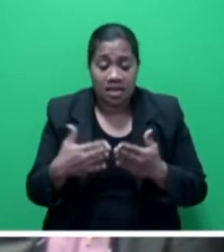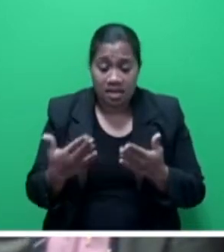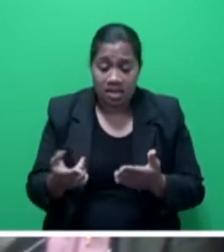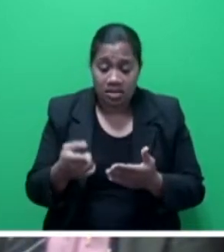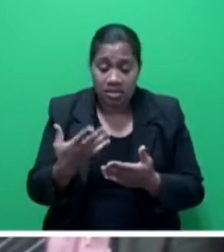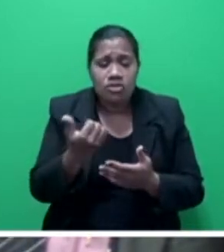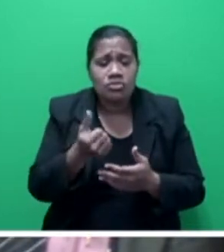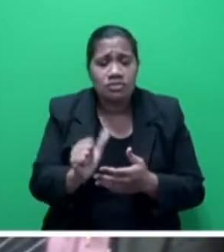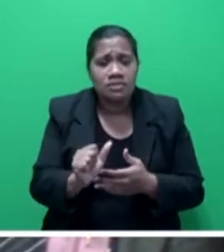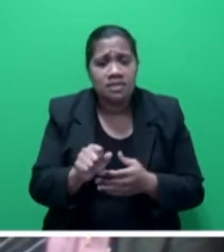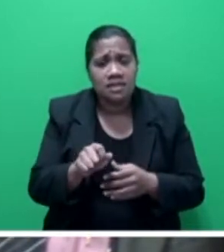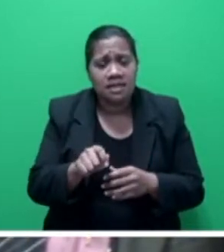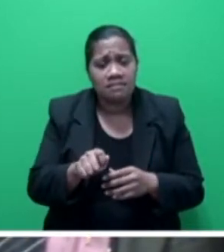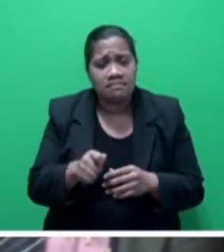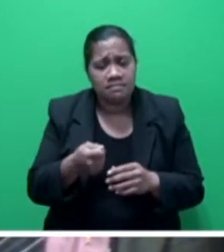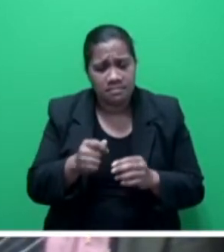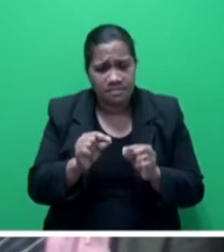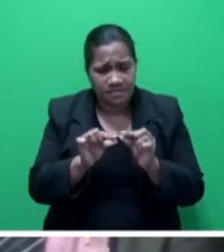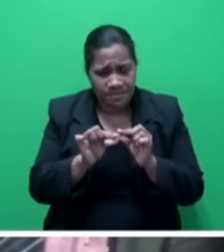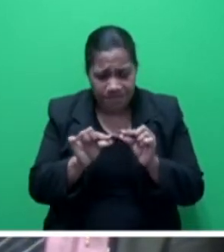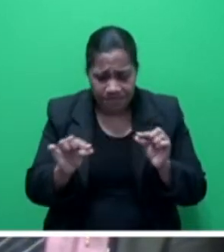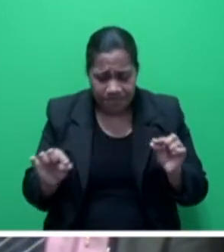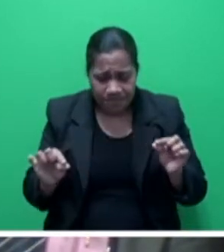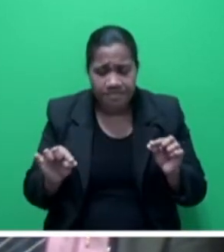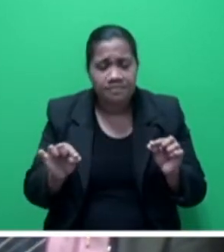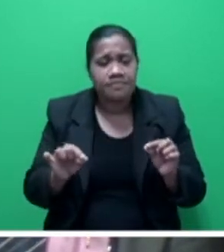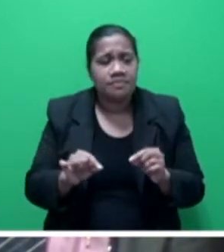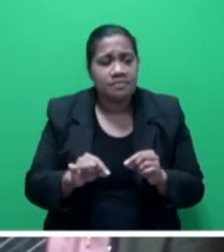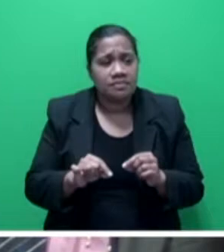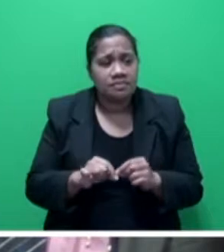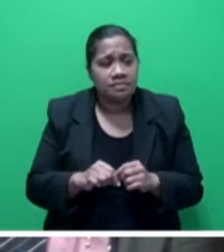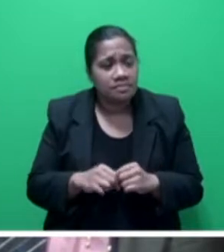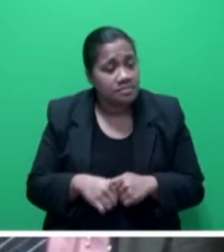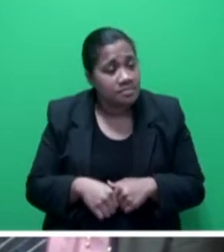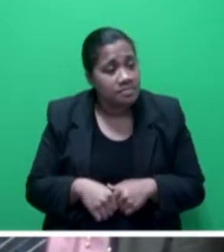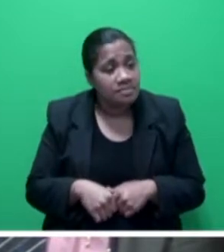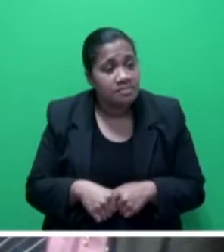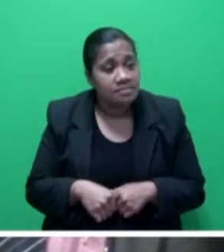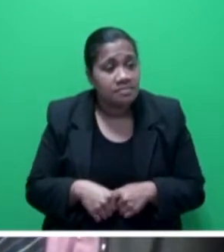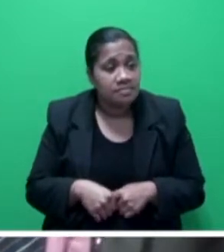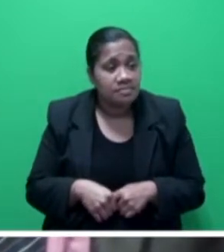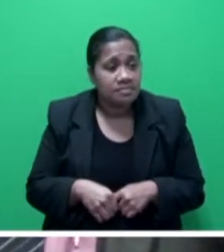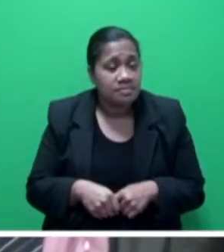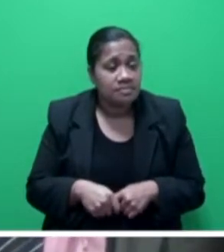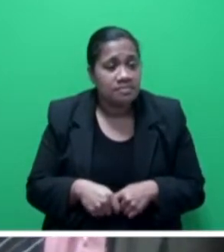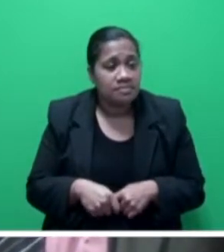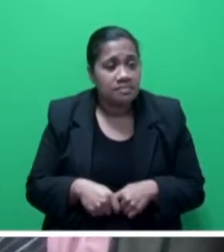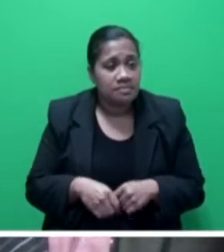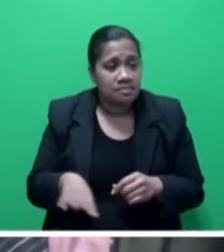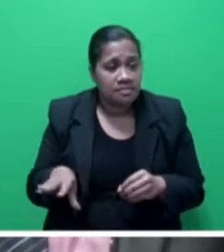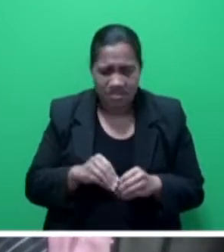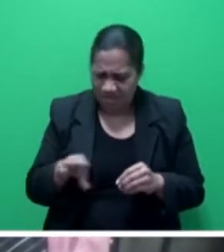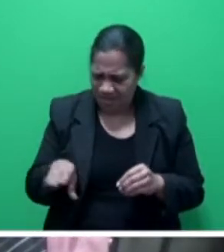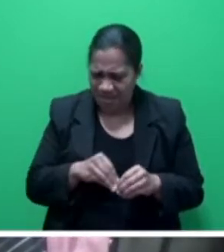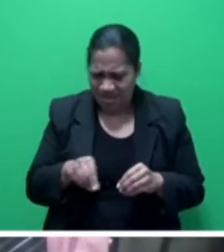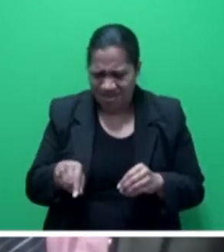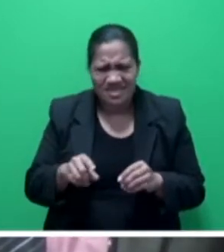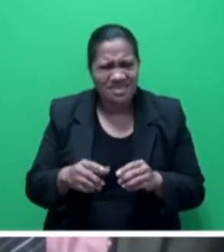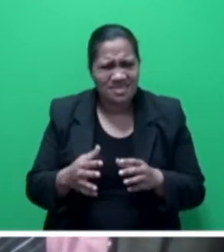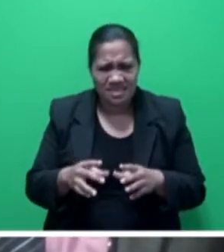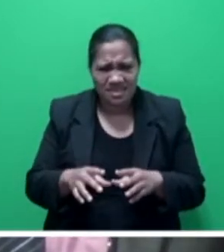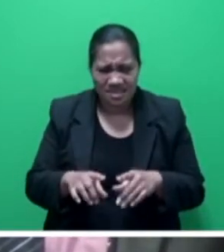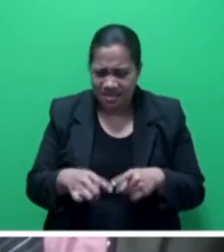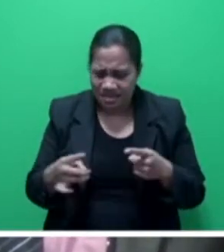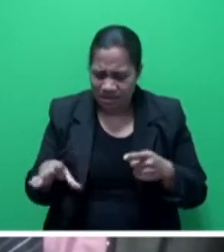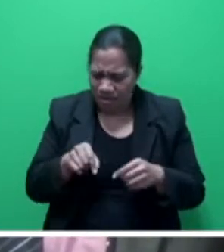keyhole, such as tubal ligation, taking out cysts from the pelvic organs, and this has been